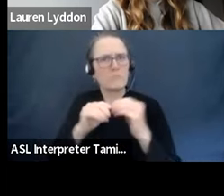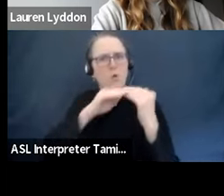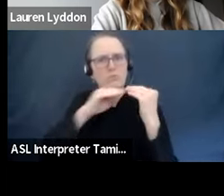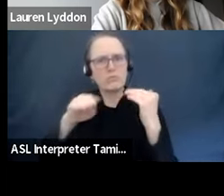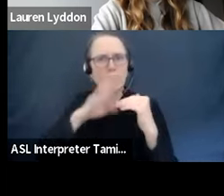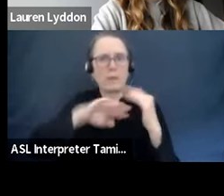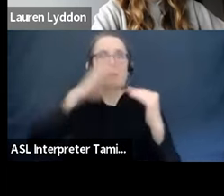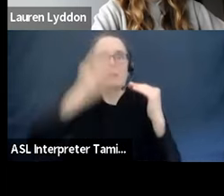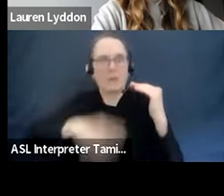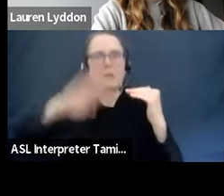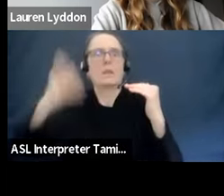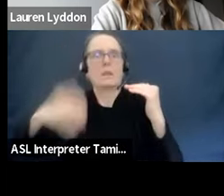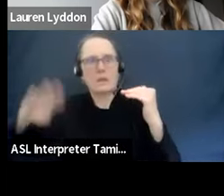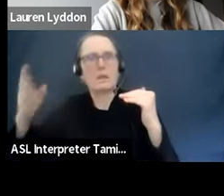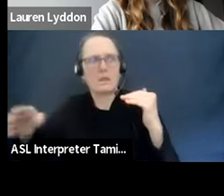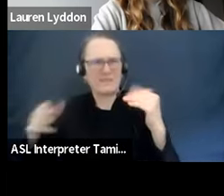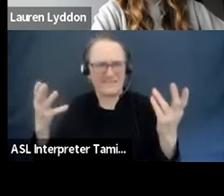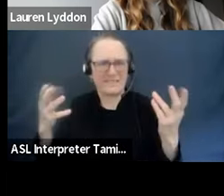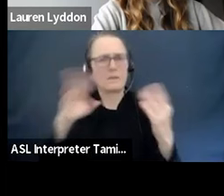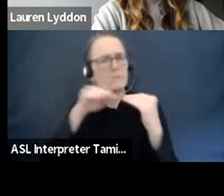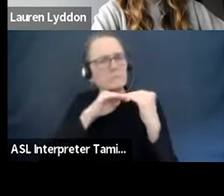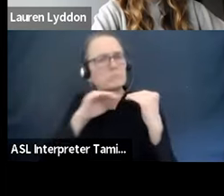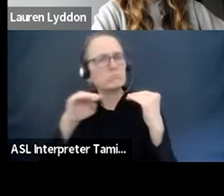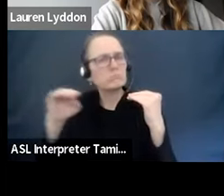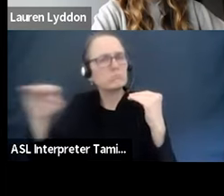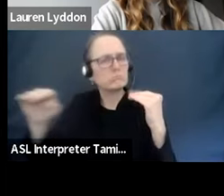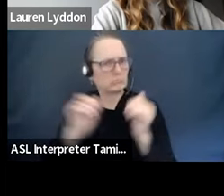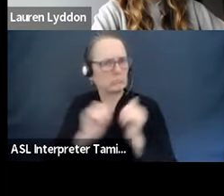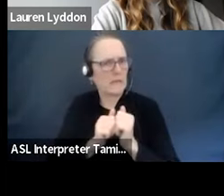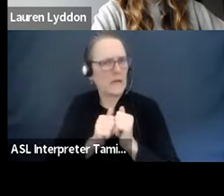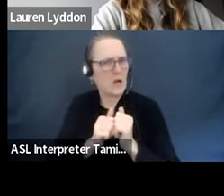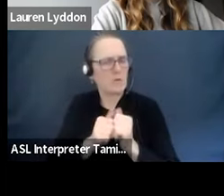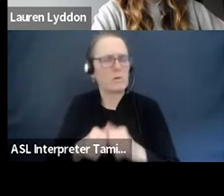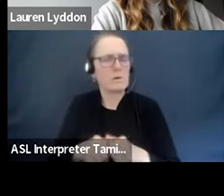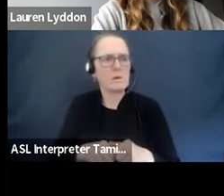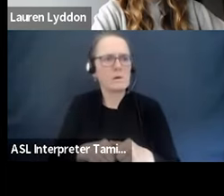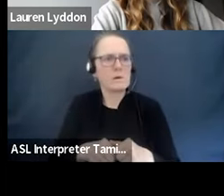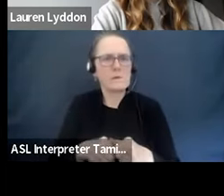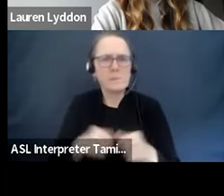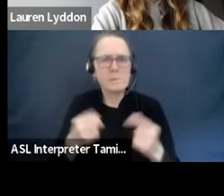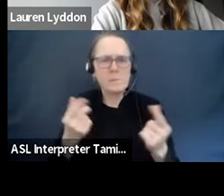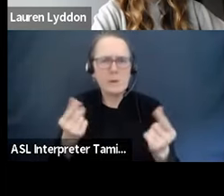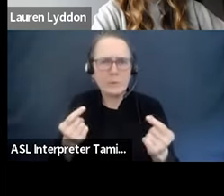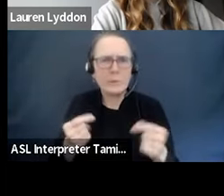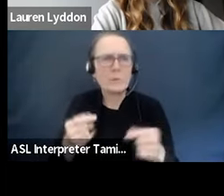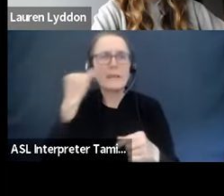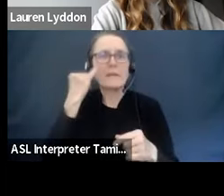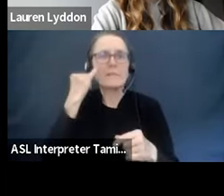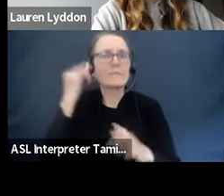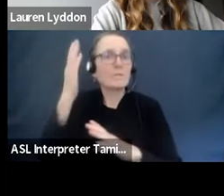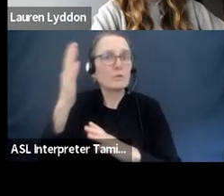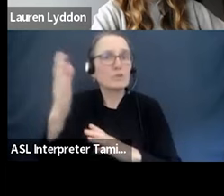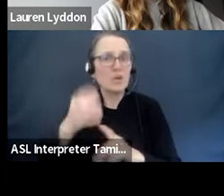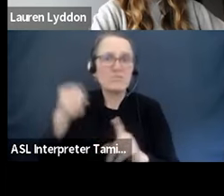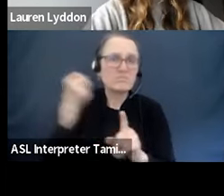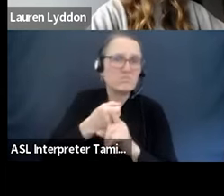How are we going to, you know, brace ourselves so that when future shocks come, which they